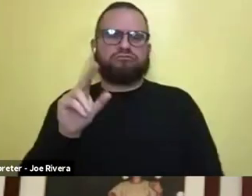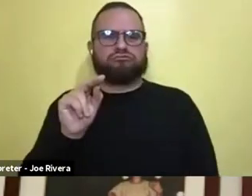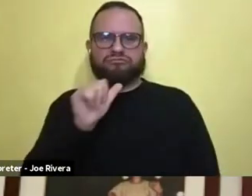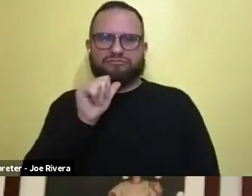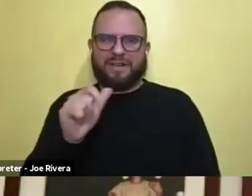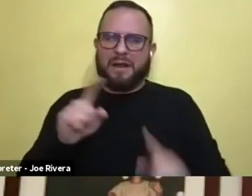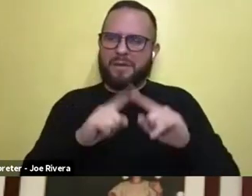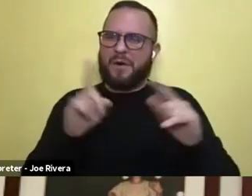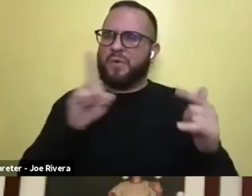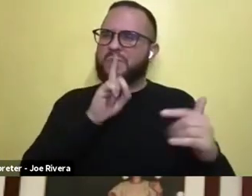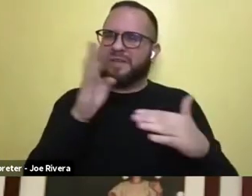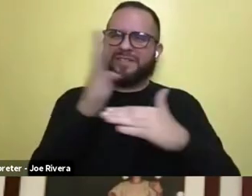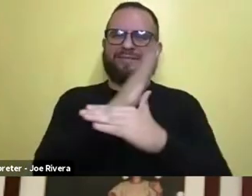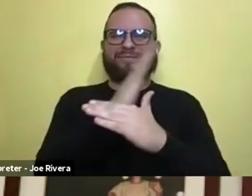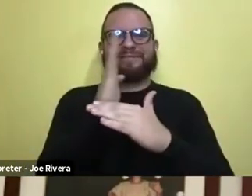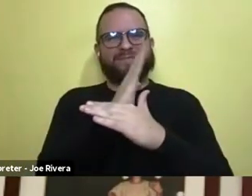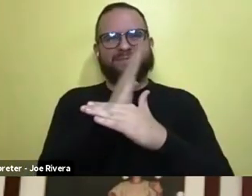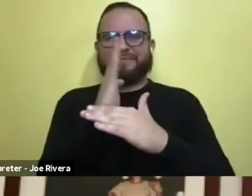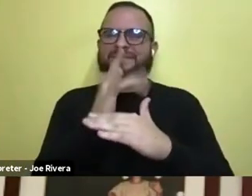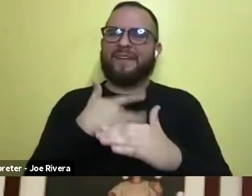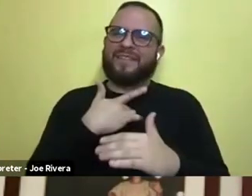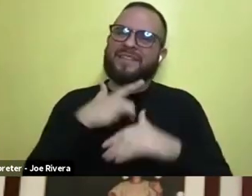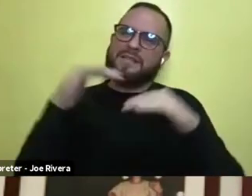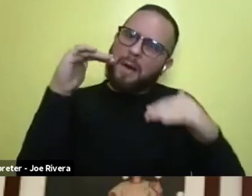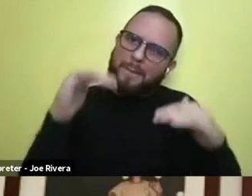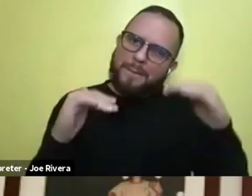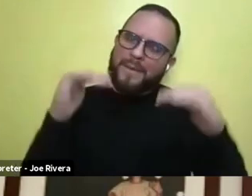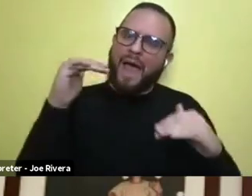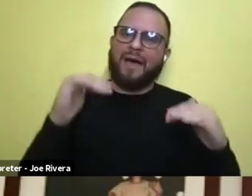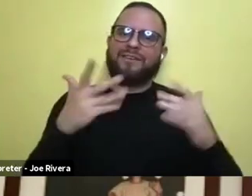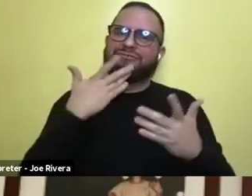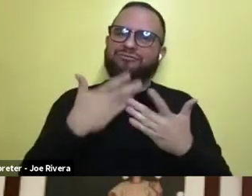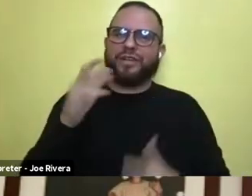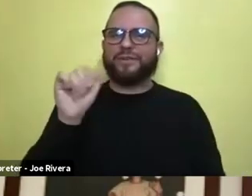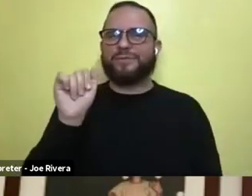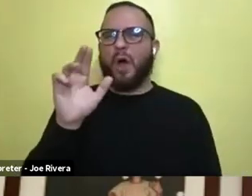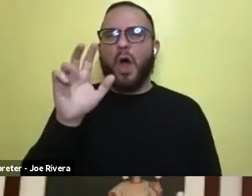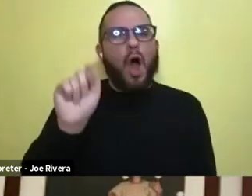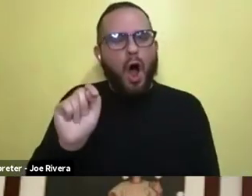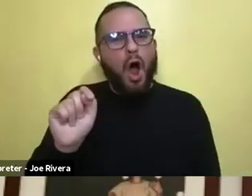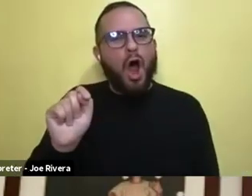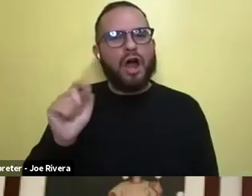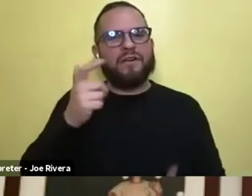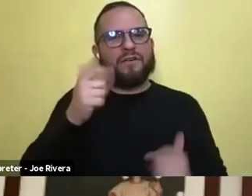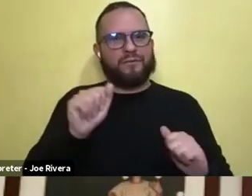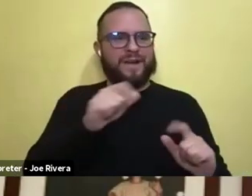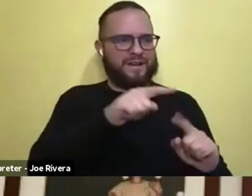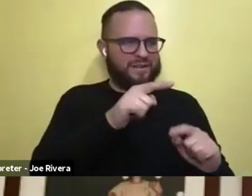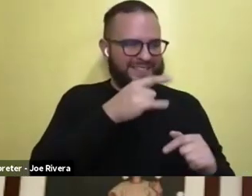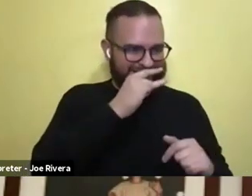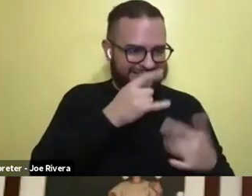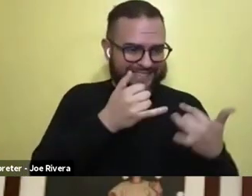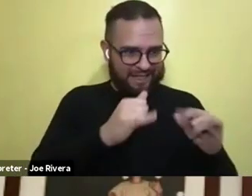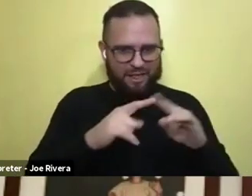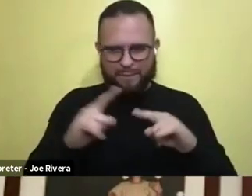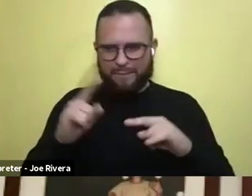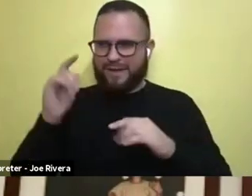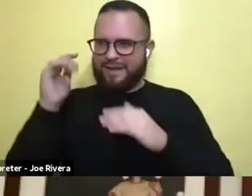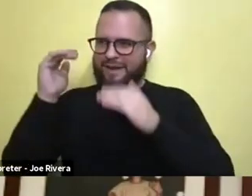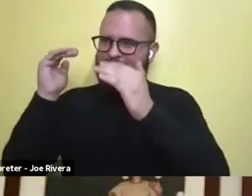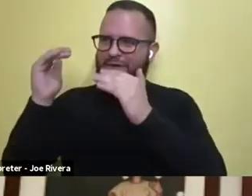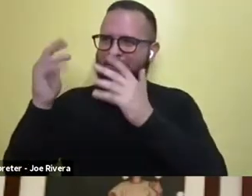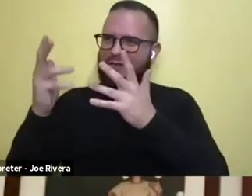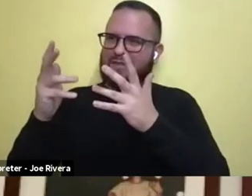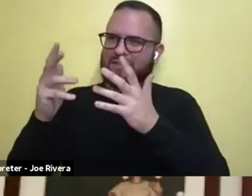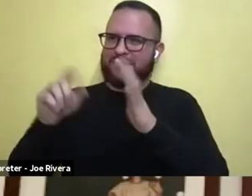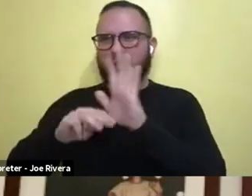real nuance and balance and an art to that. So what went into the script development? And then